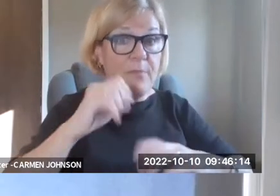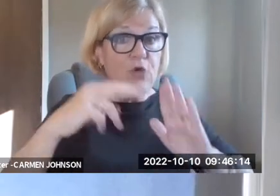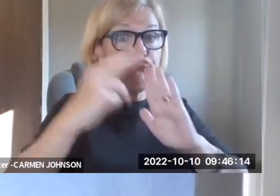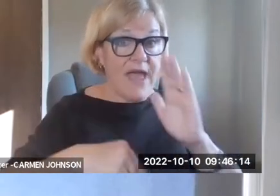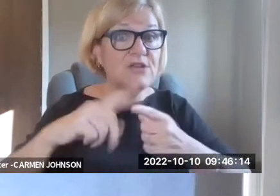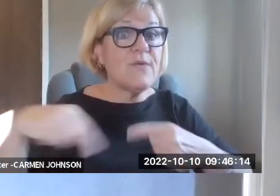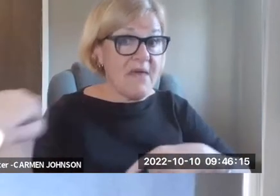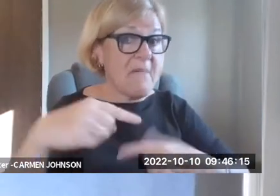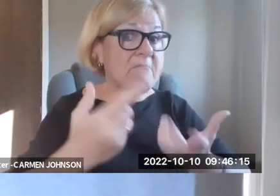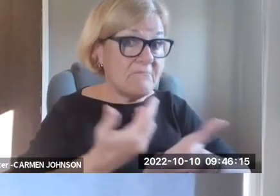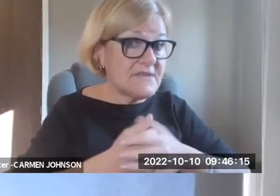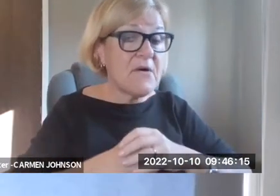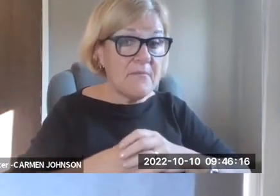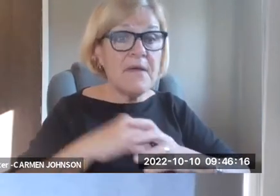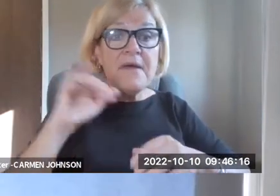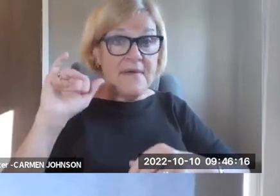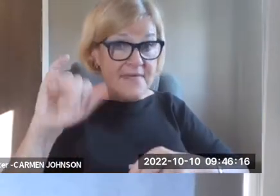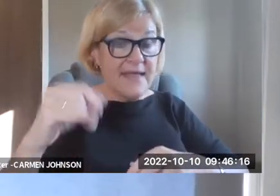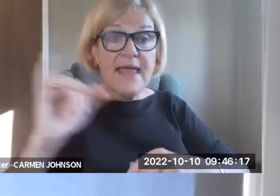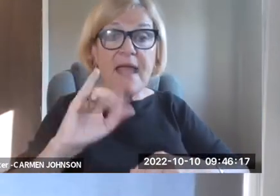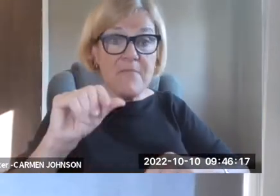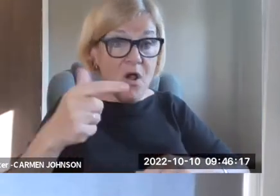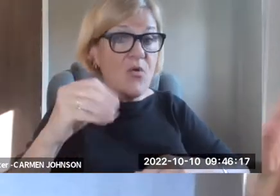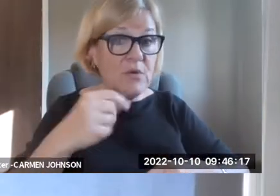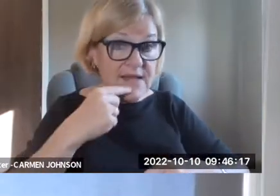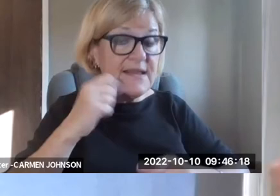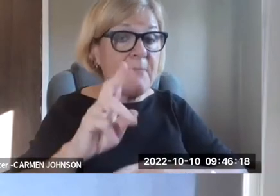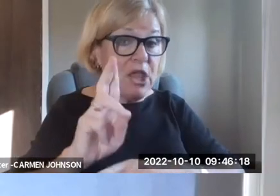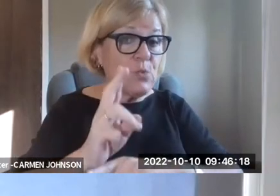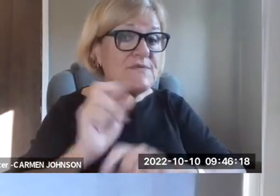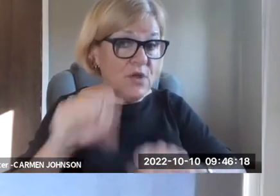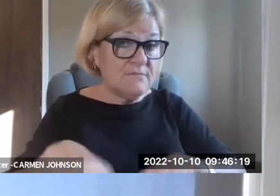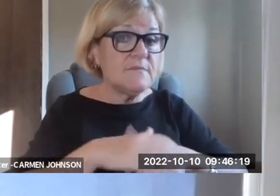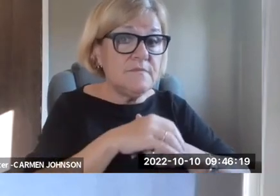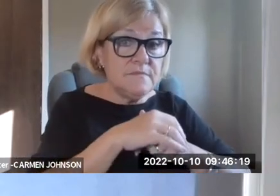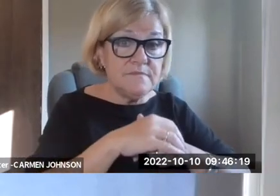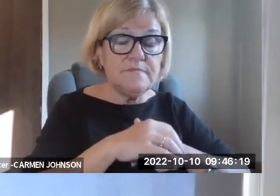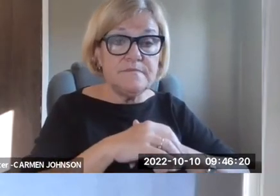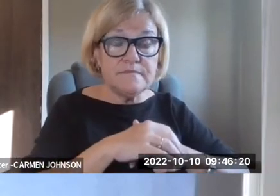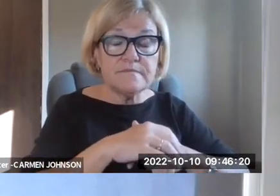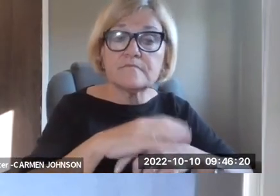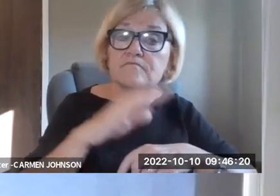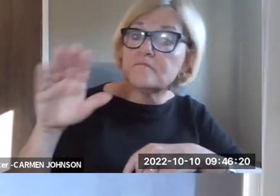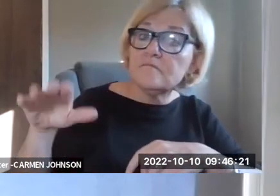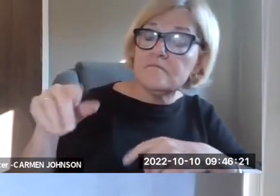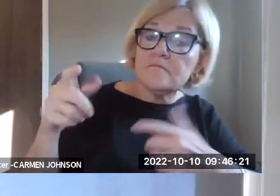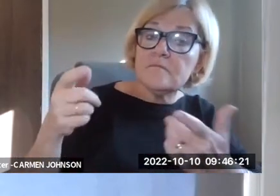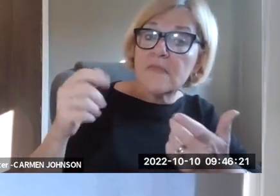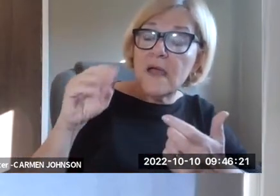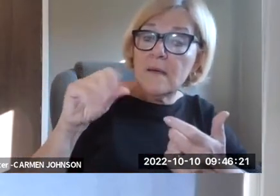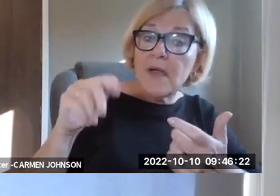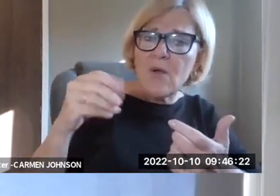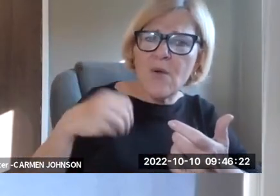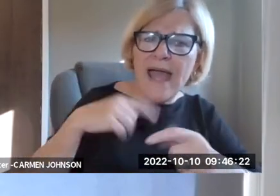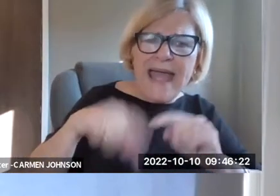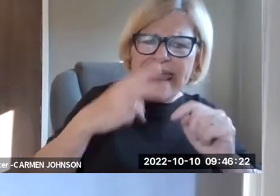Uh, they can put the document, uh, under the Sarah scanner and, and it will be read to them. So that feature, like